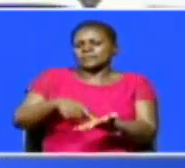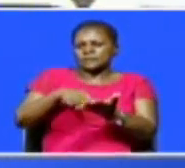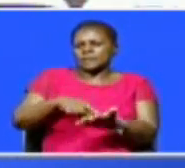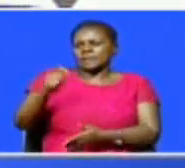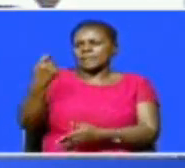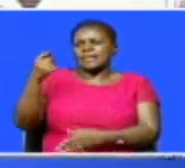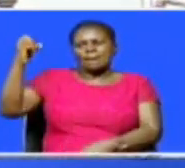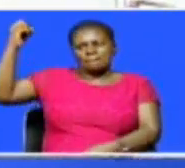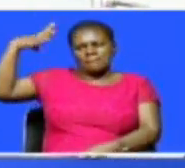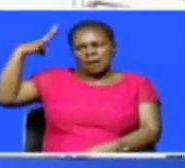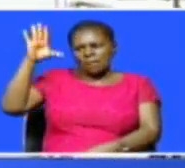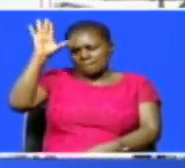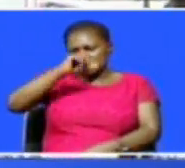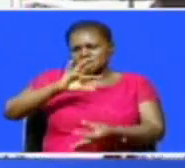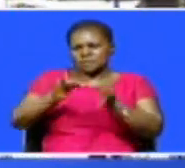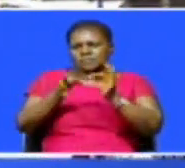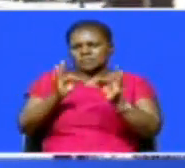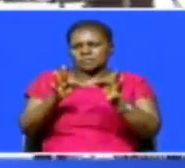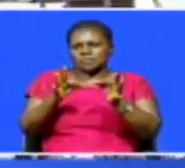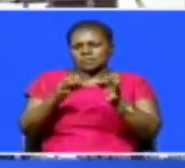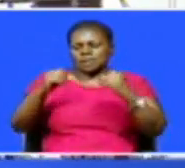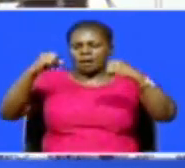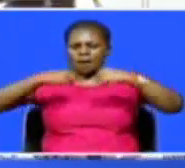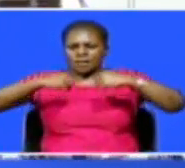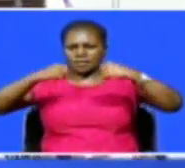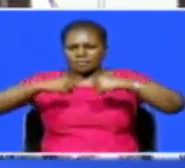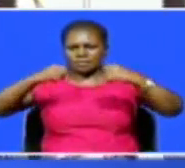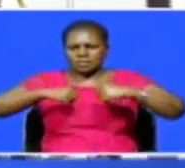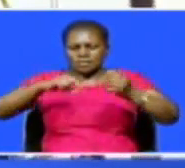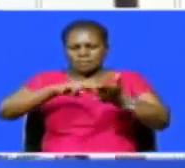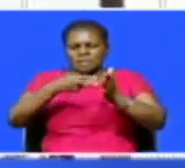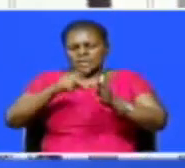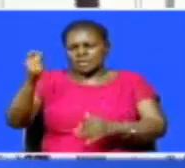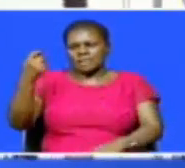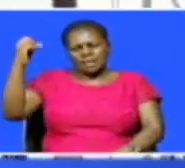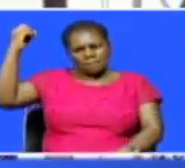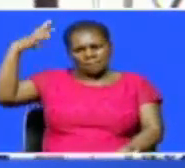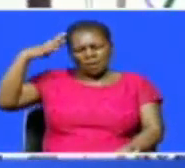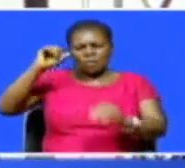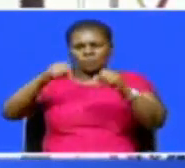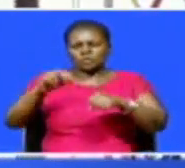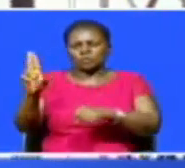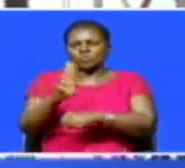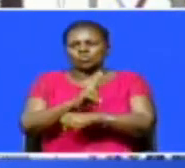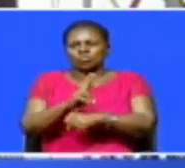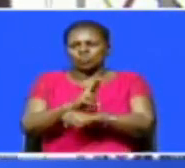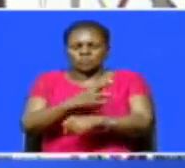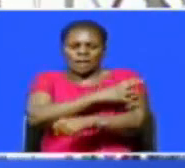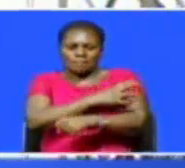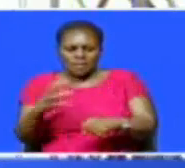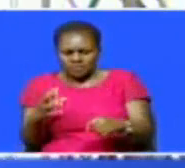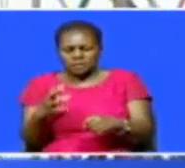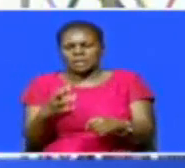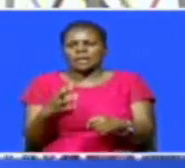Kenya Power has misinterpreted the power purchase agreement to mean that Kenya Power's ability to utilize available capacity